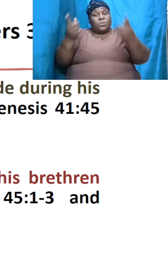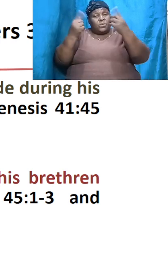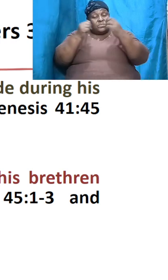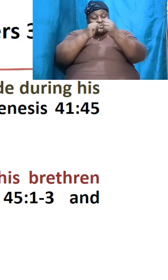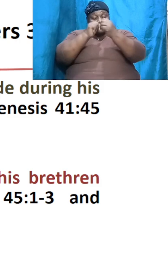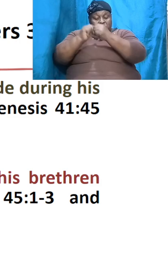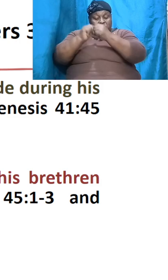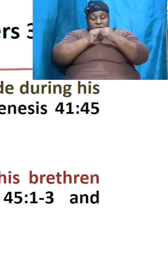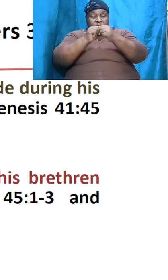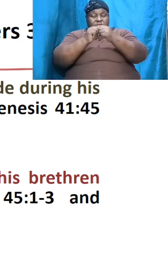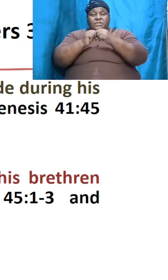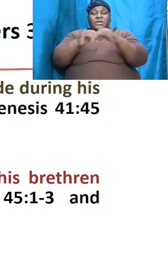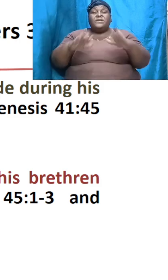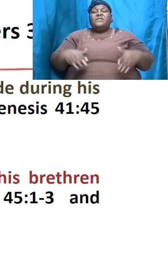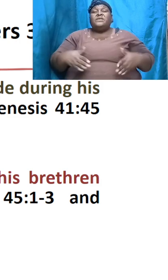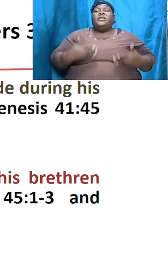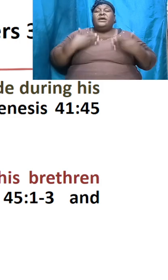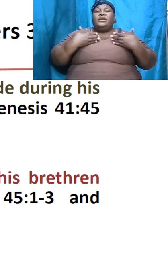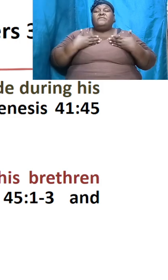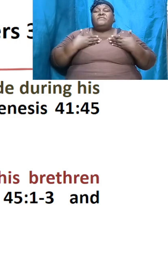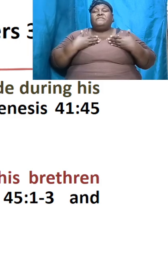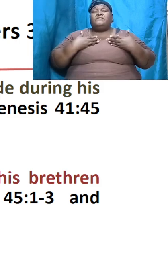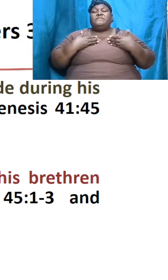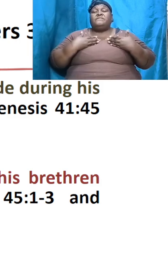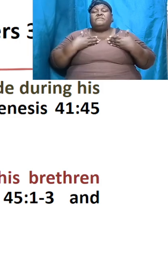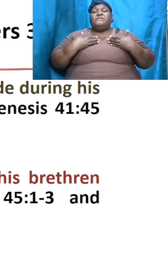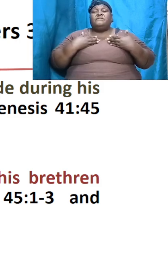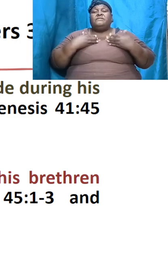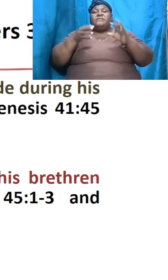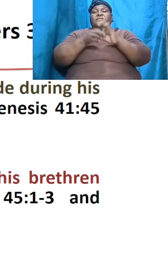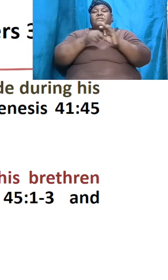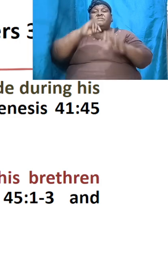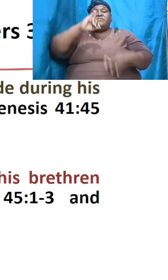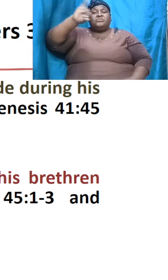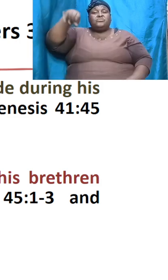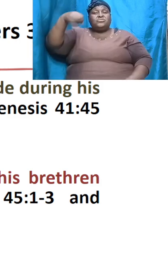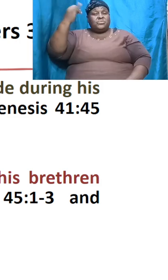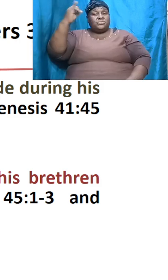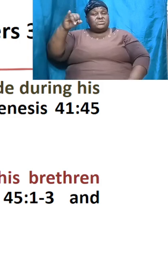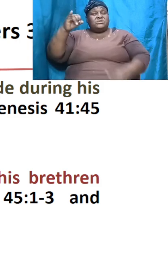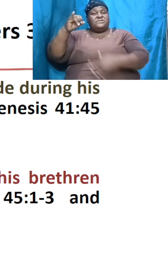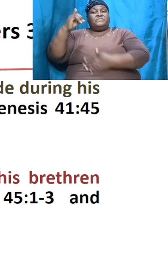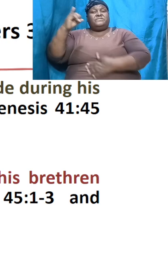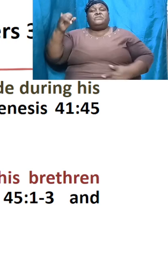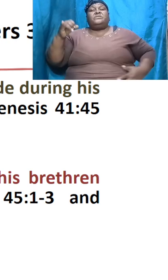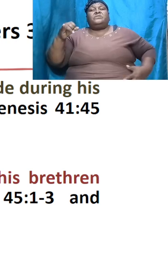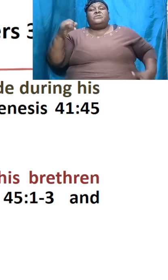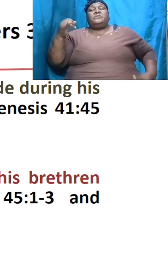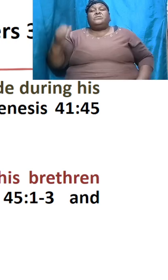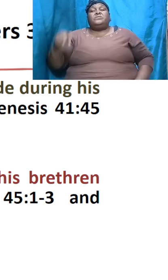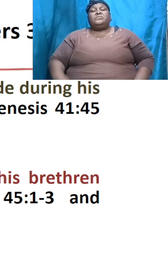in the life of Joseph so